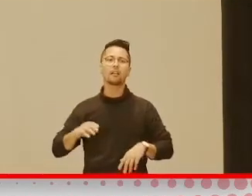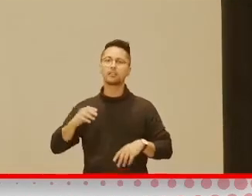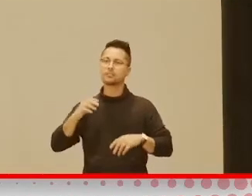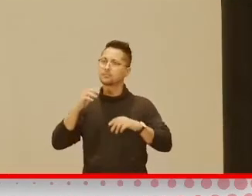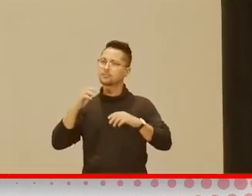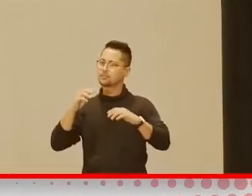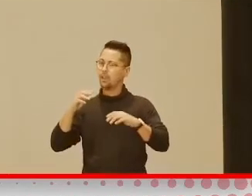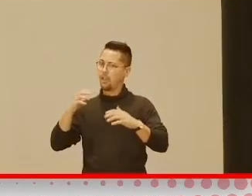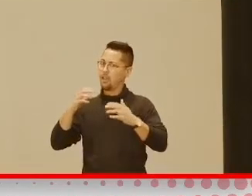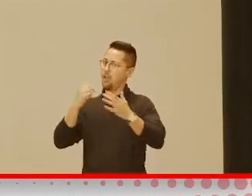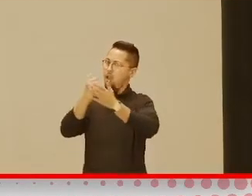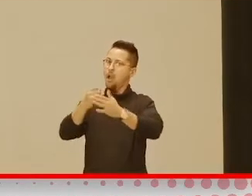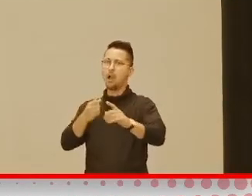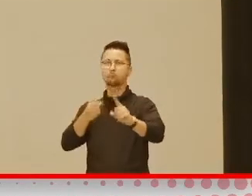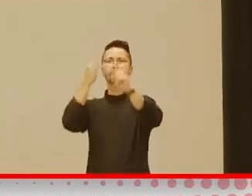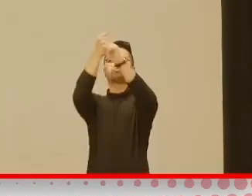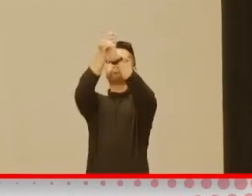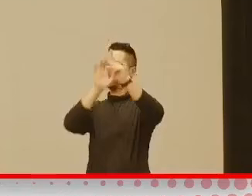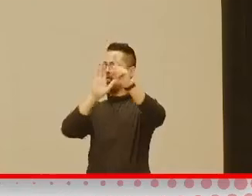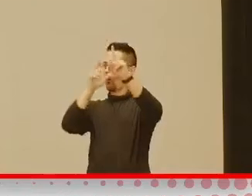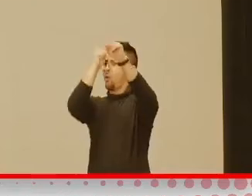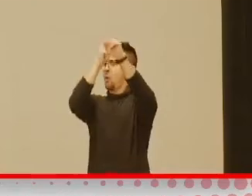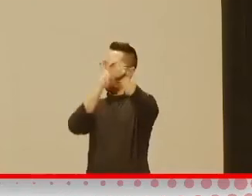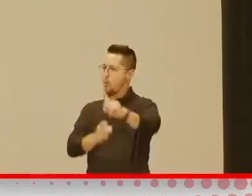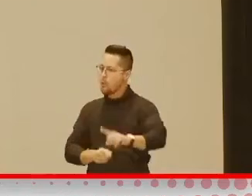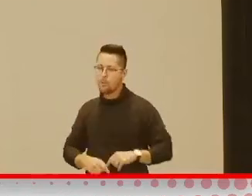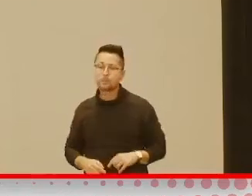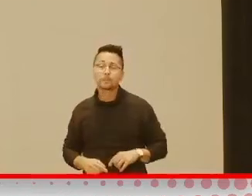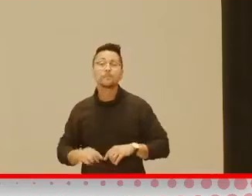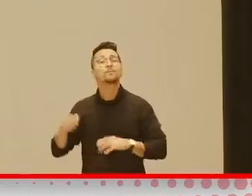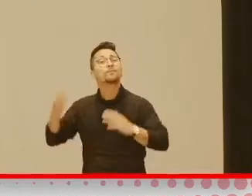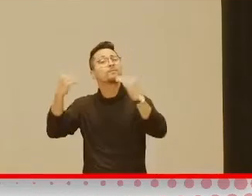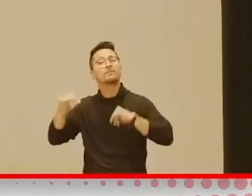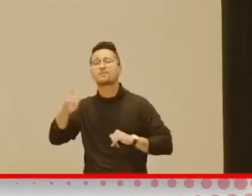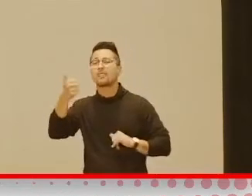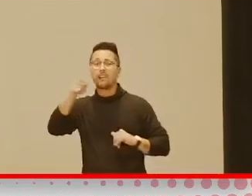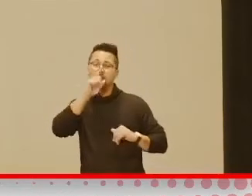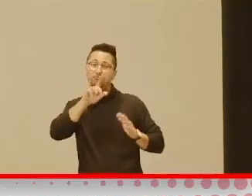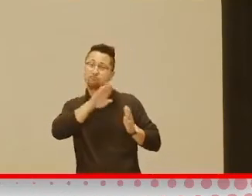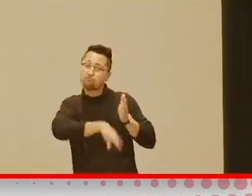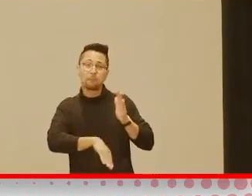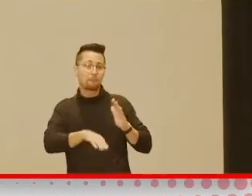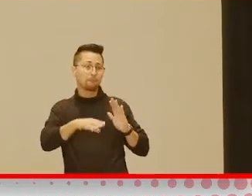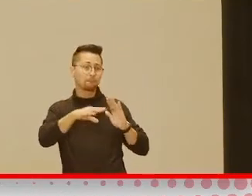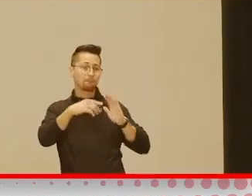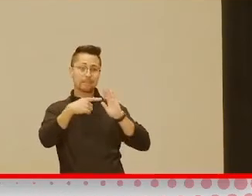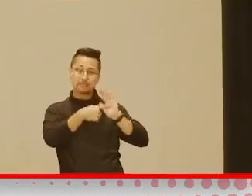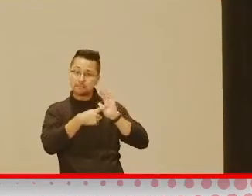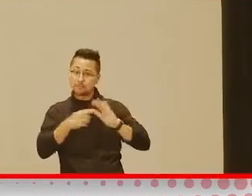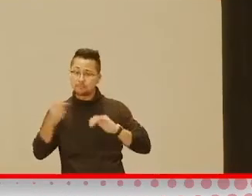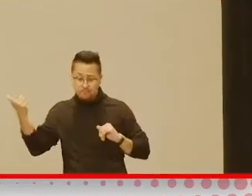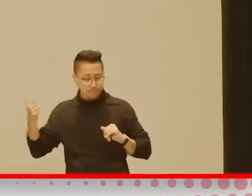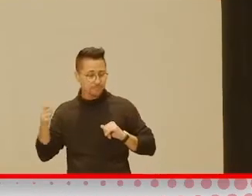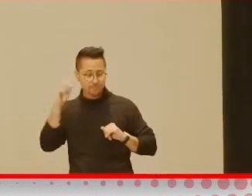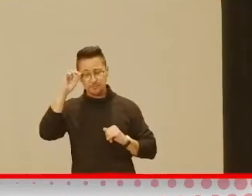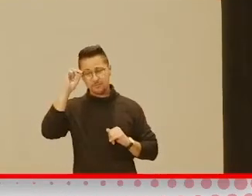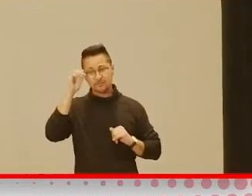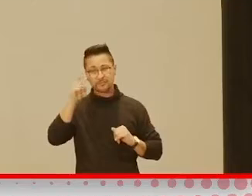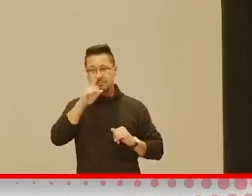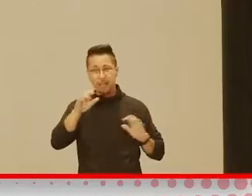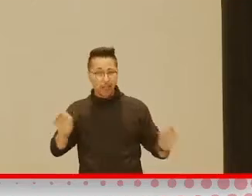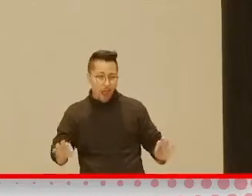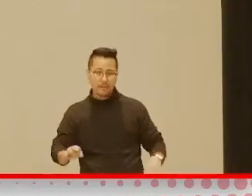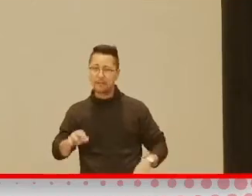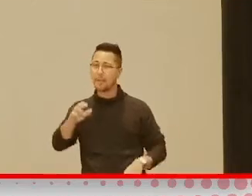and keep on moving. These are another couple of low-tech examples. Again, the inexpensive poker